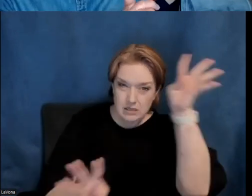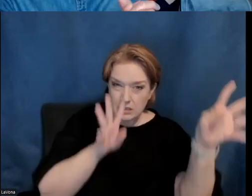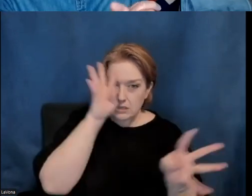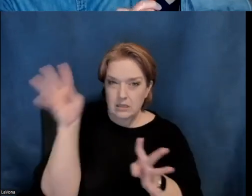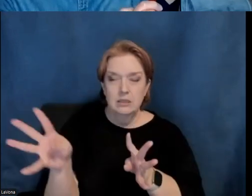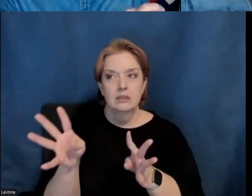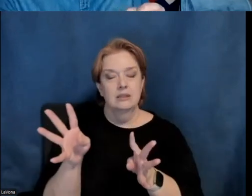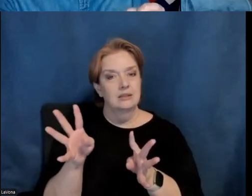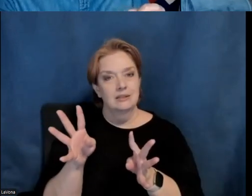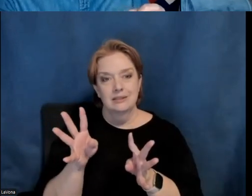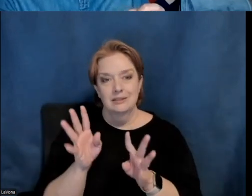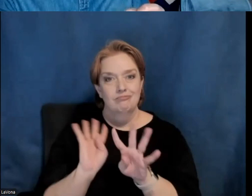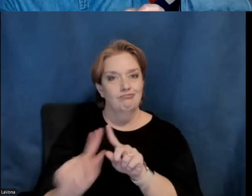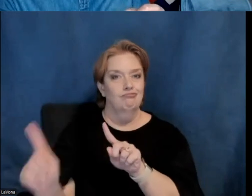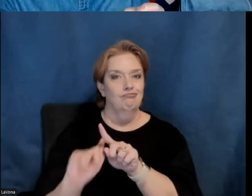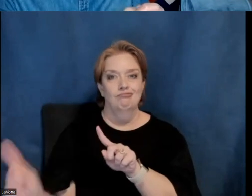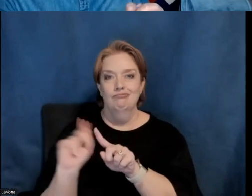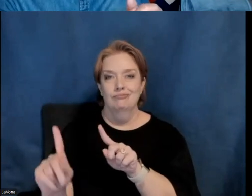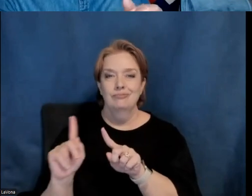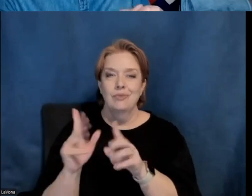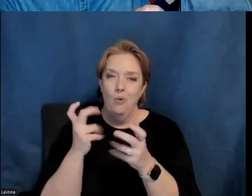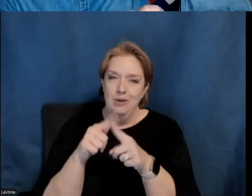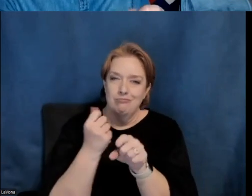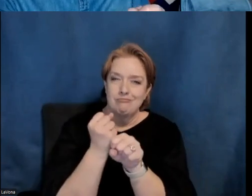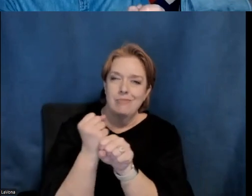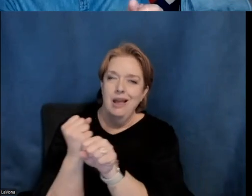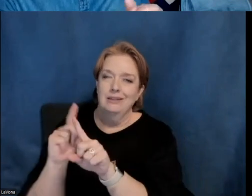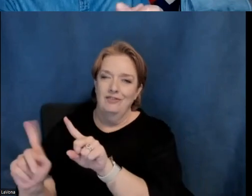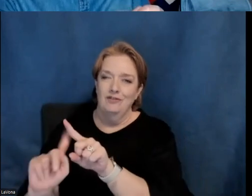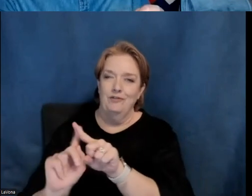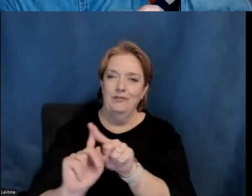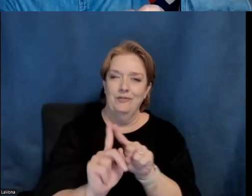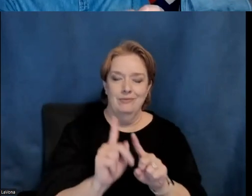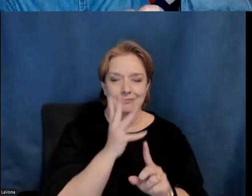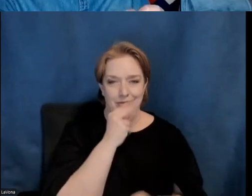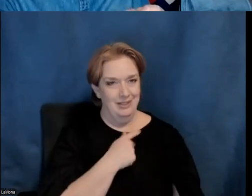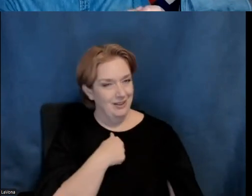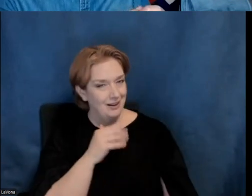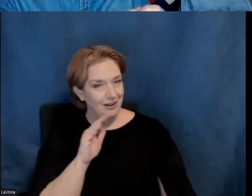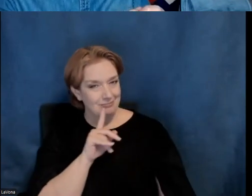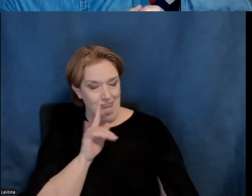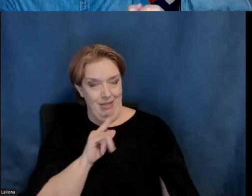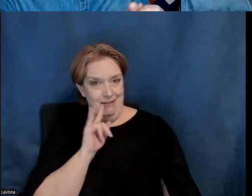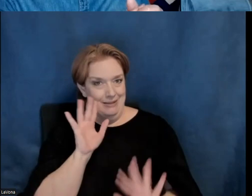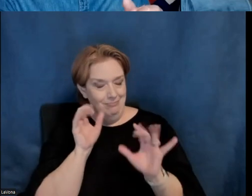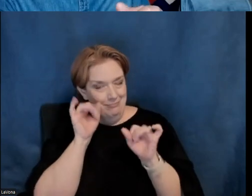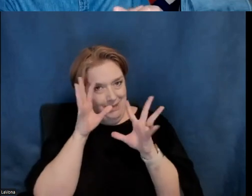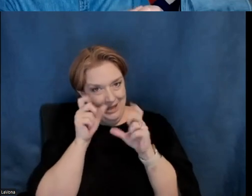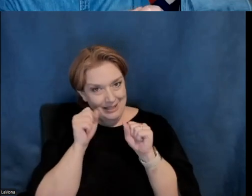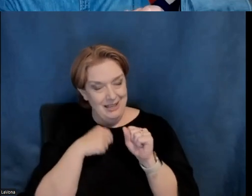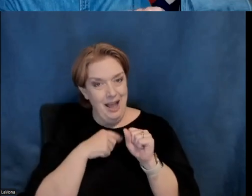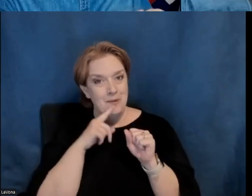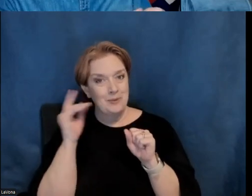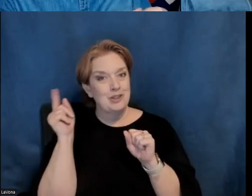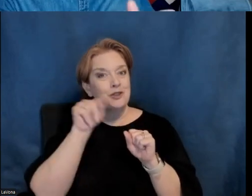imagination in, uh, in artful productions. That sounds amazing. I imagine, um, when visiting, it could be like a treasure